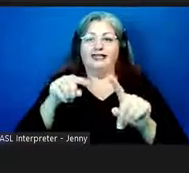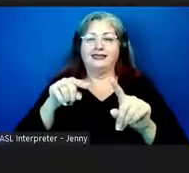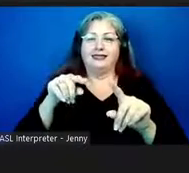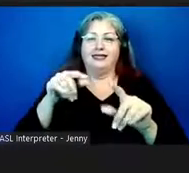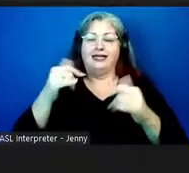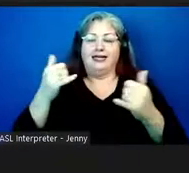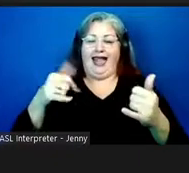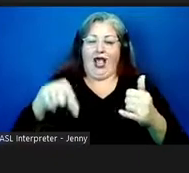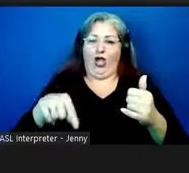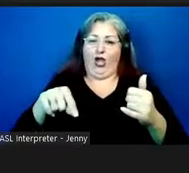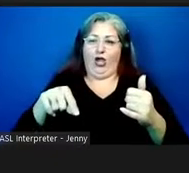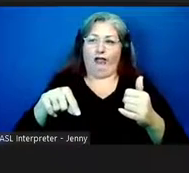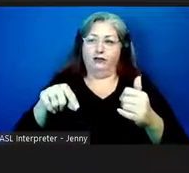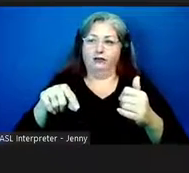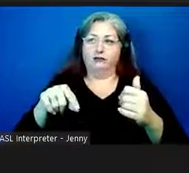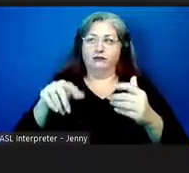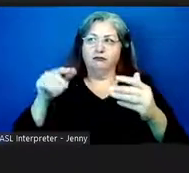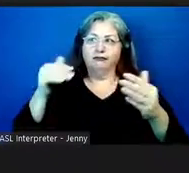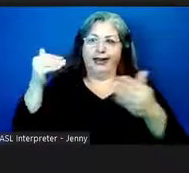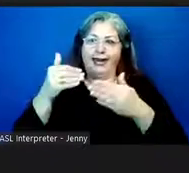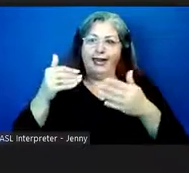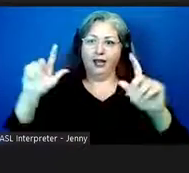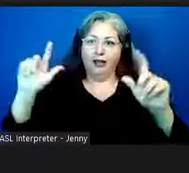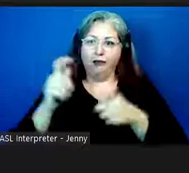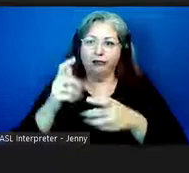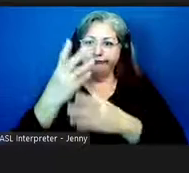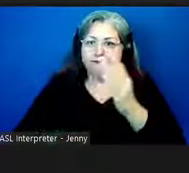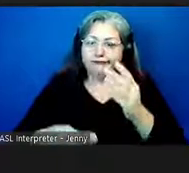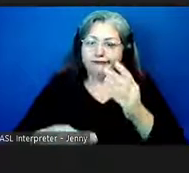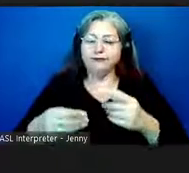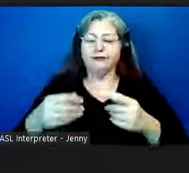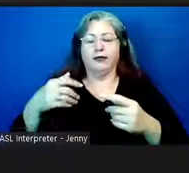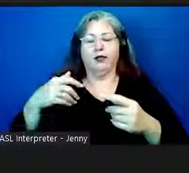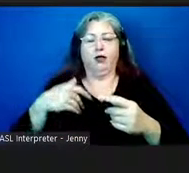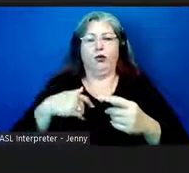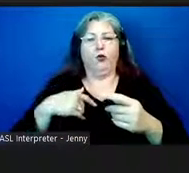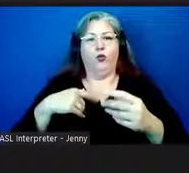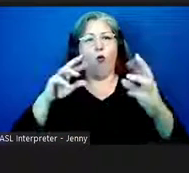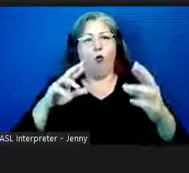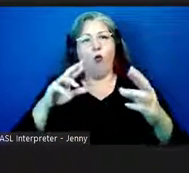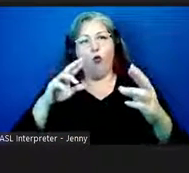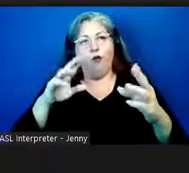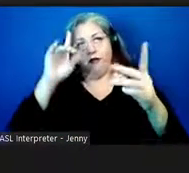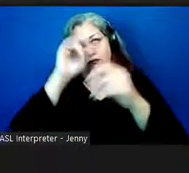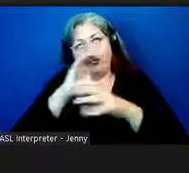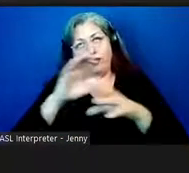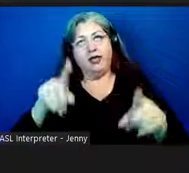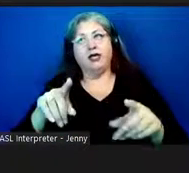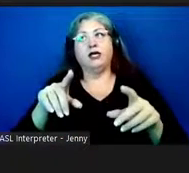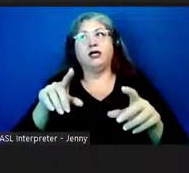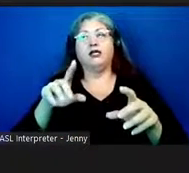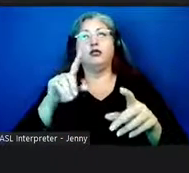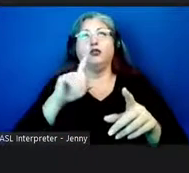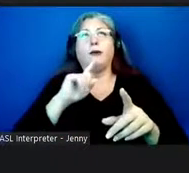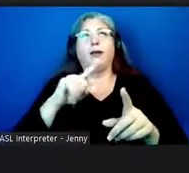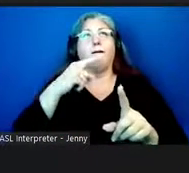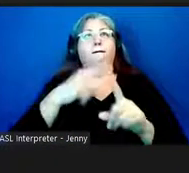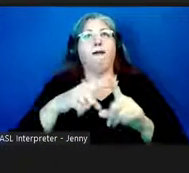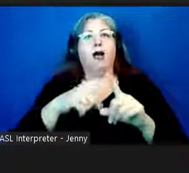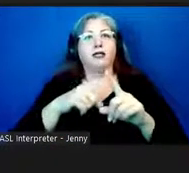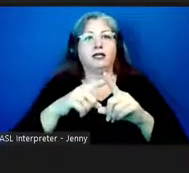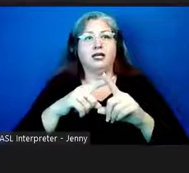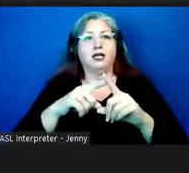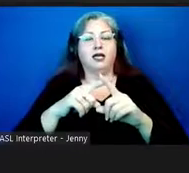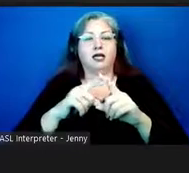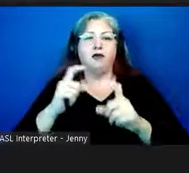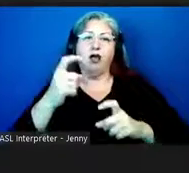our endangerment we would like to think that it is to do positive contributions